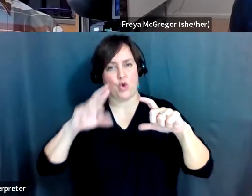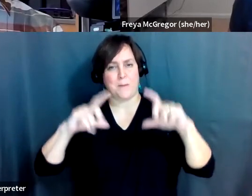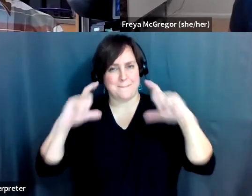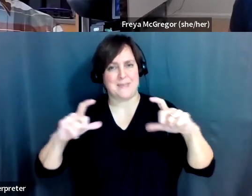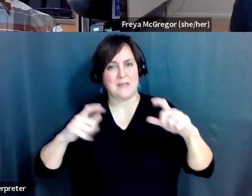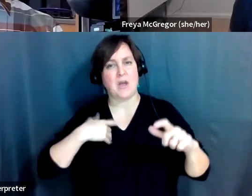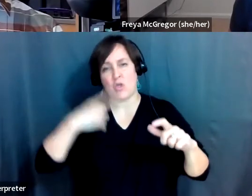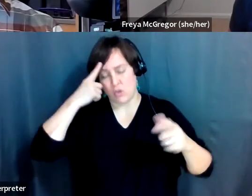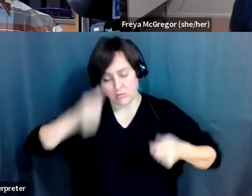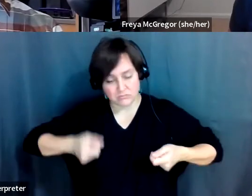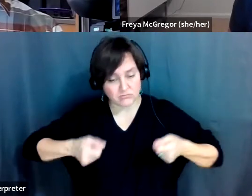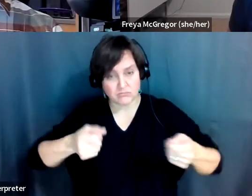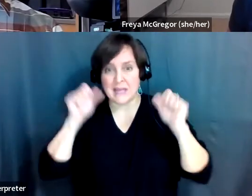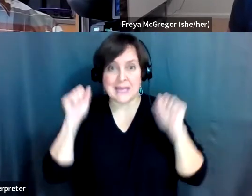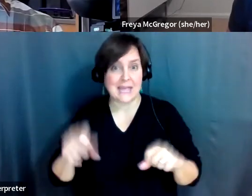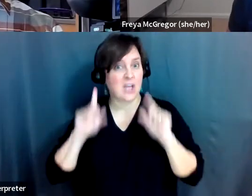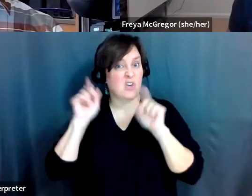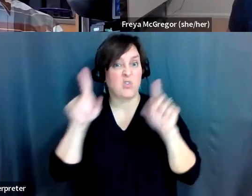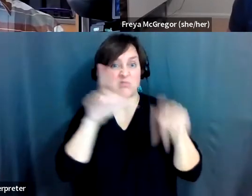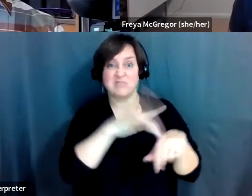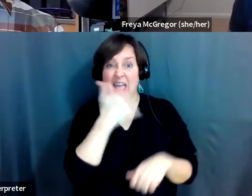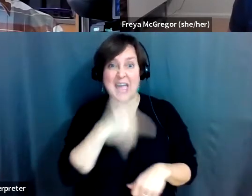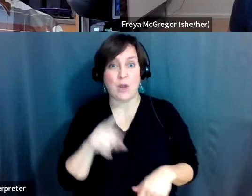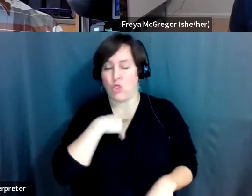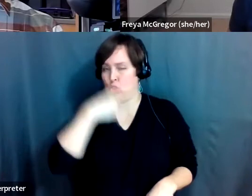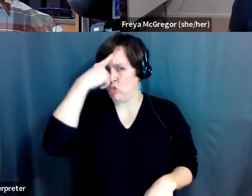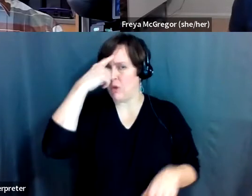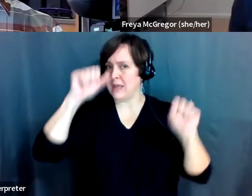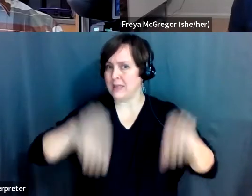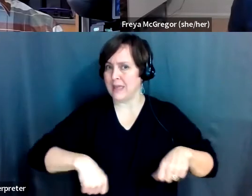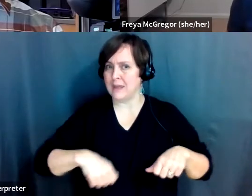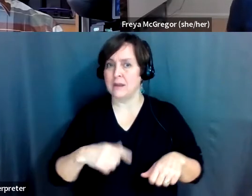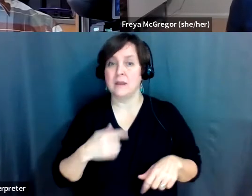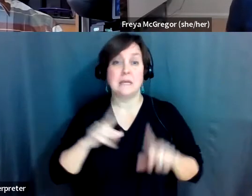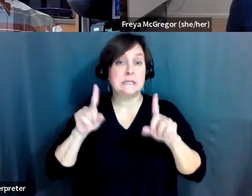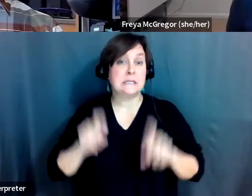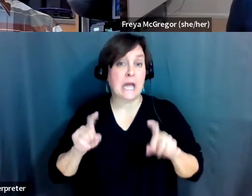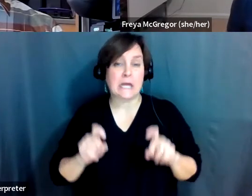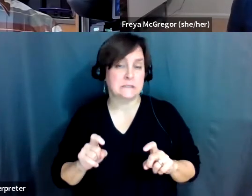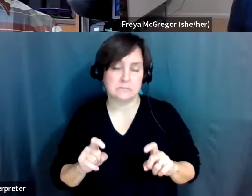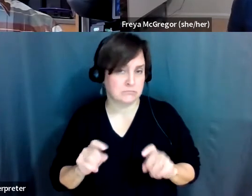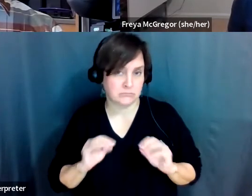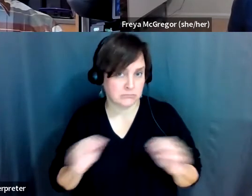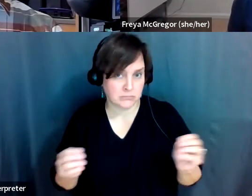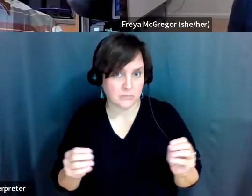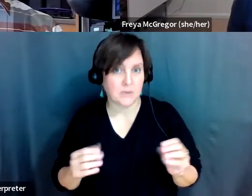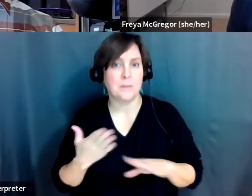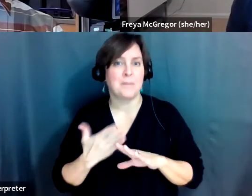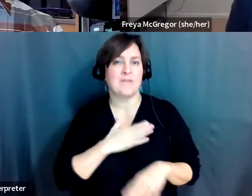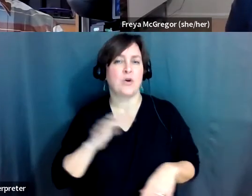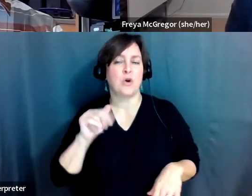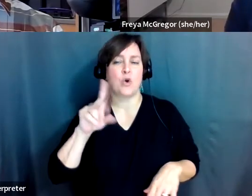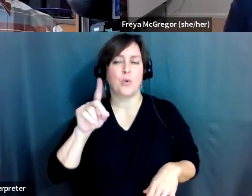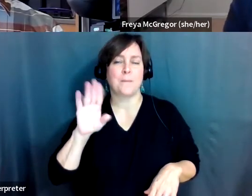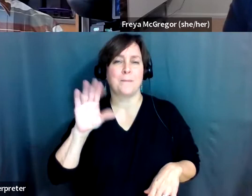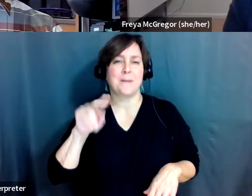will go anywhere. And I really didn't go and test it out before one of the Audubon field trips. And